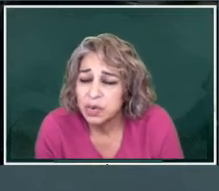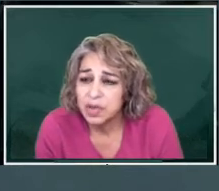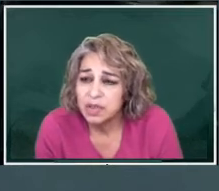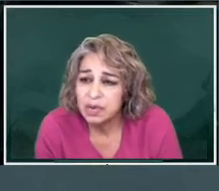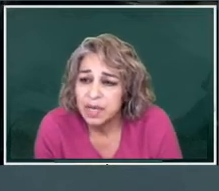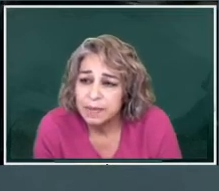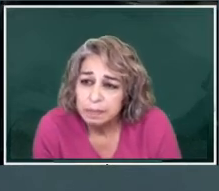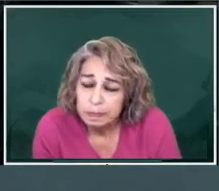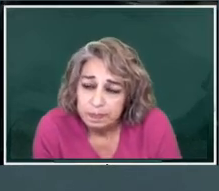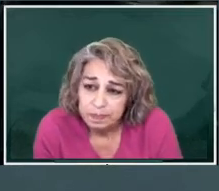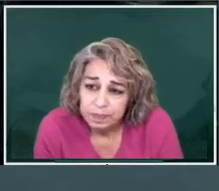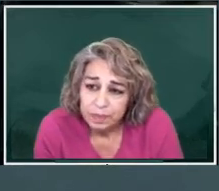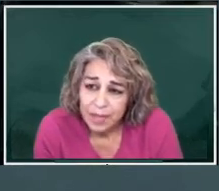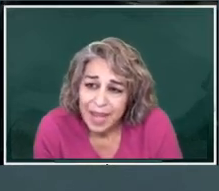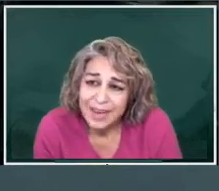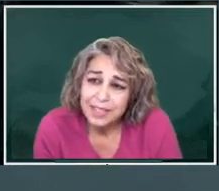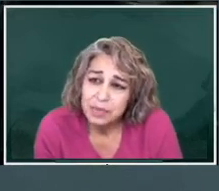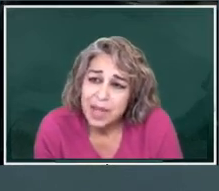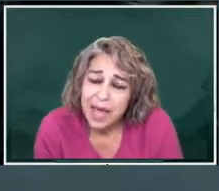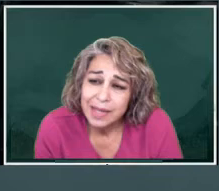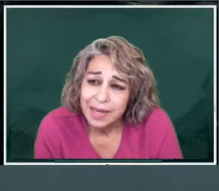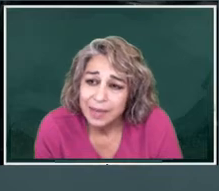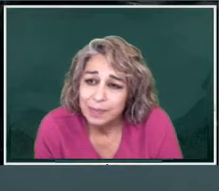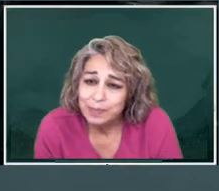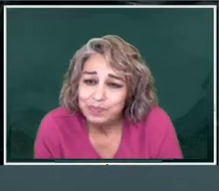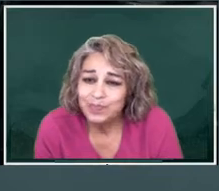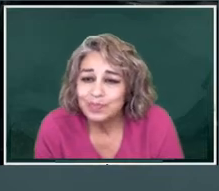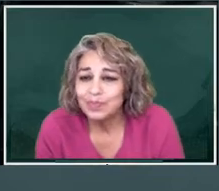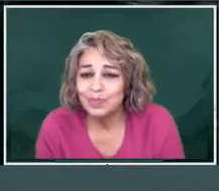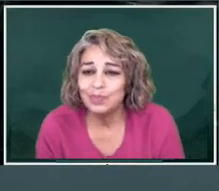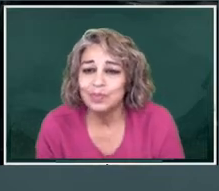much going through it. And it's a reality.